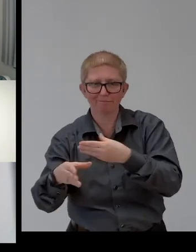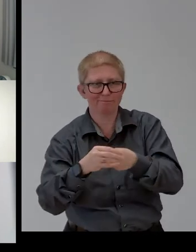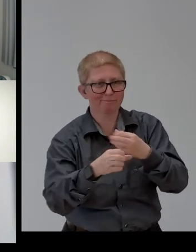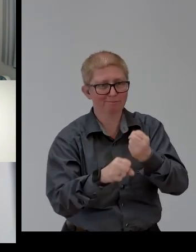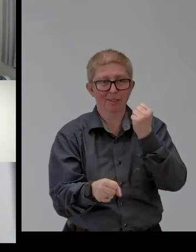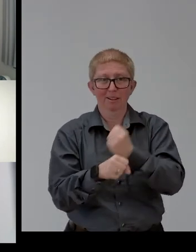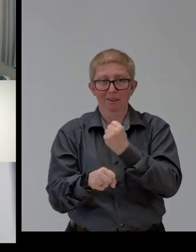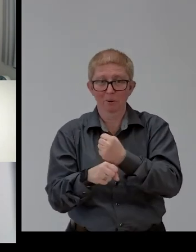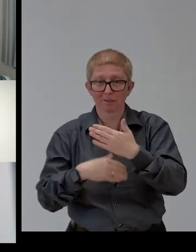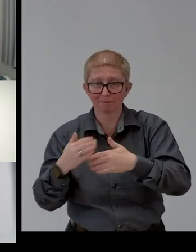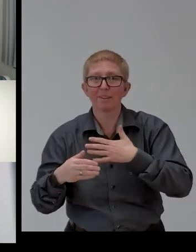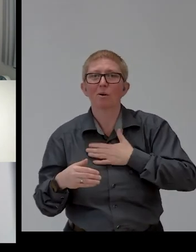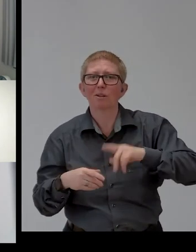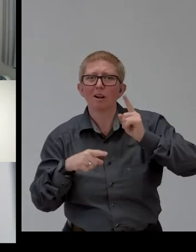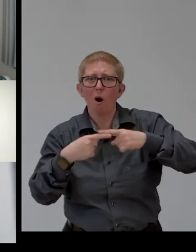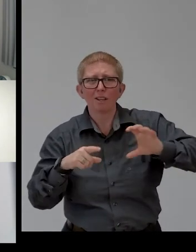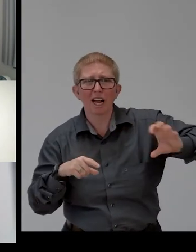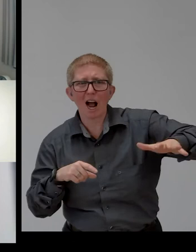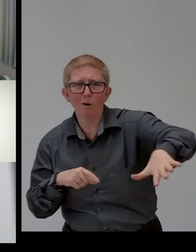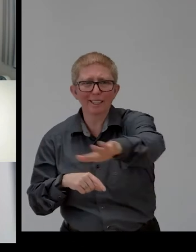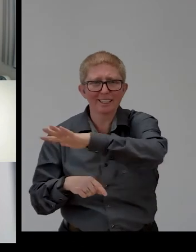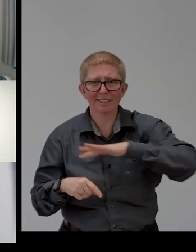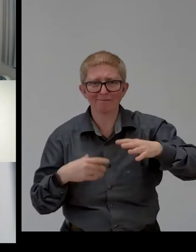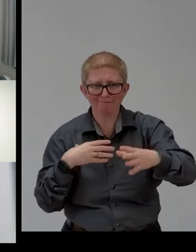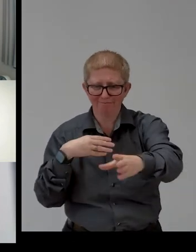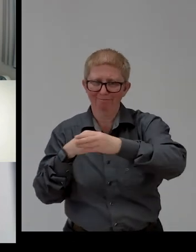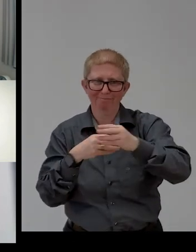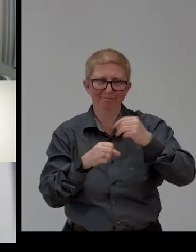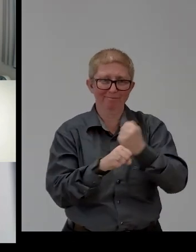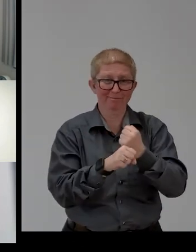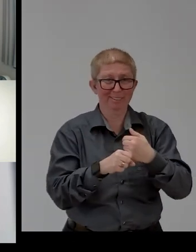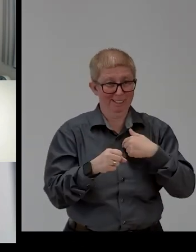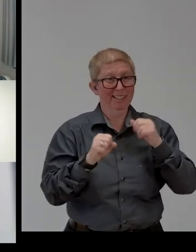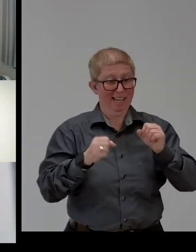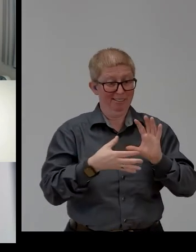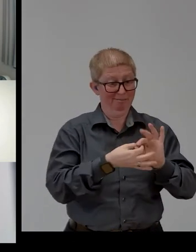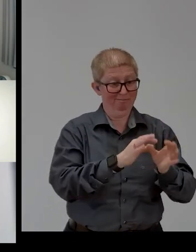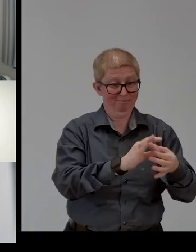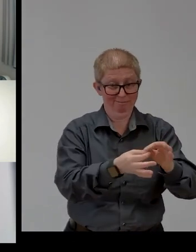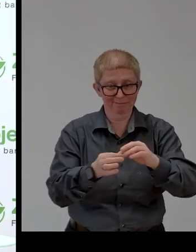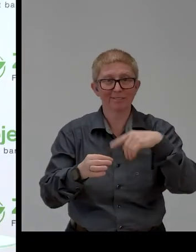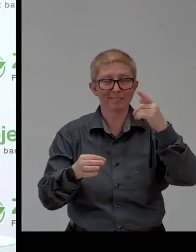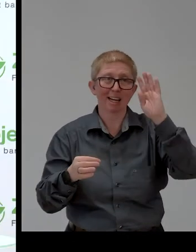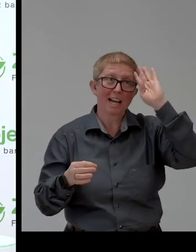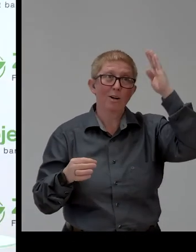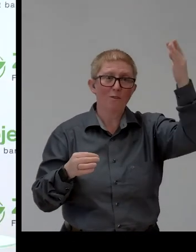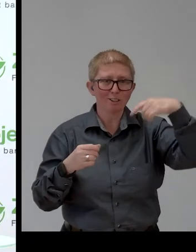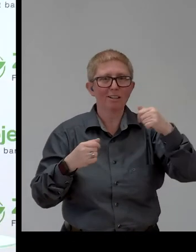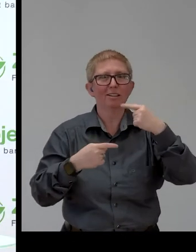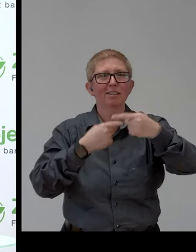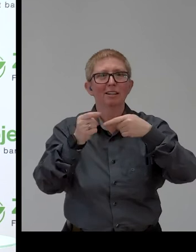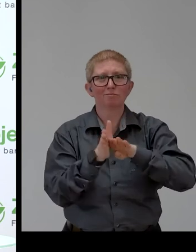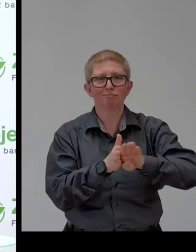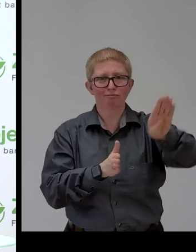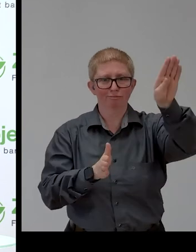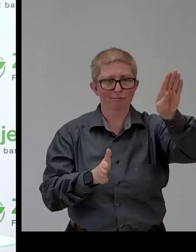I would like to thank everybody in the value chain, making this innovation possible. Thank you. Thank you so much. We will continue